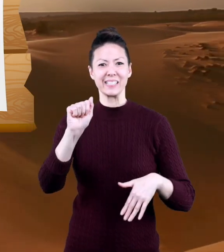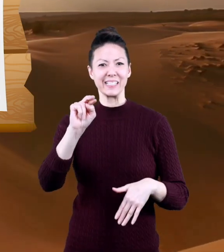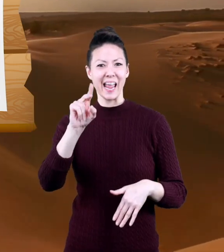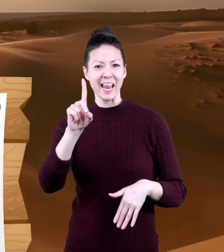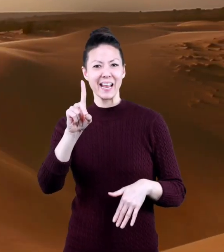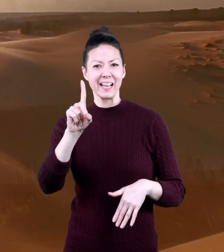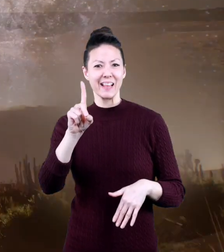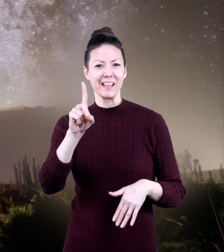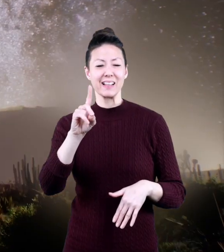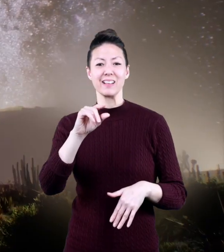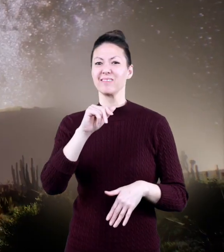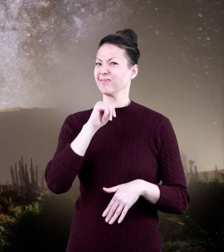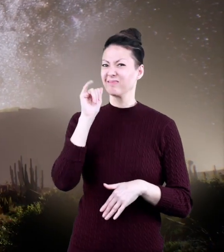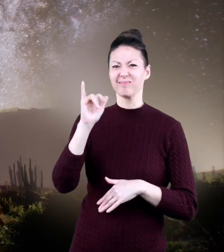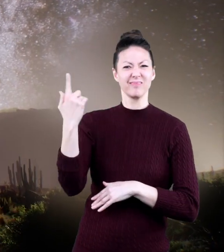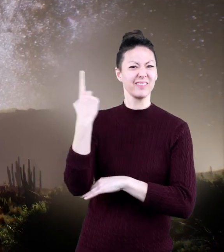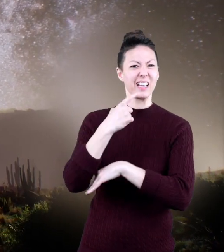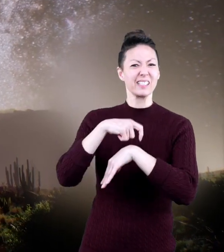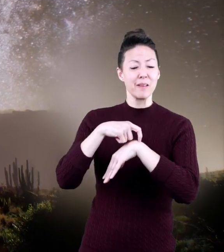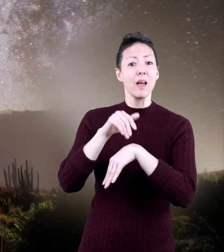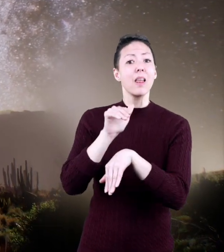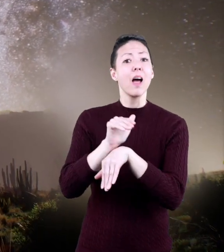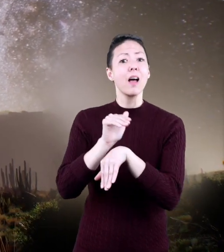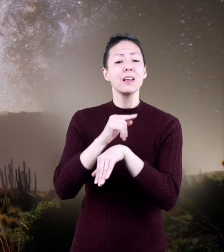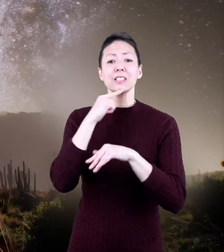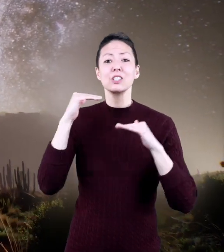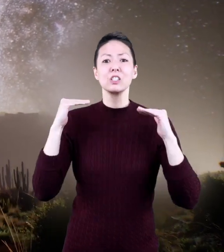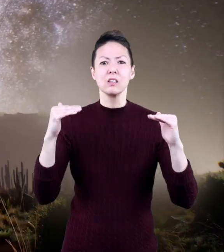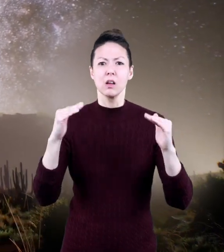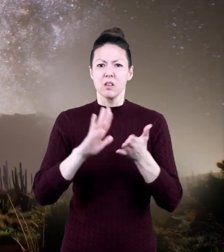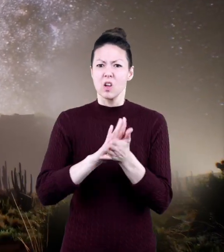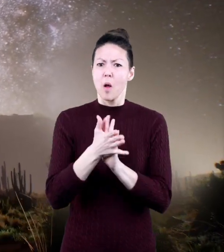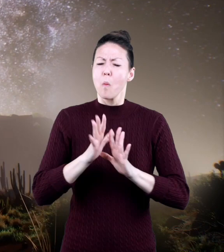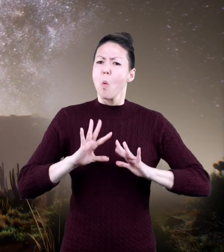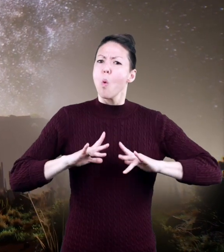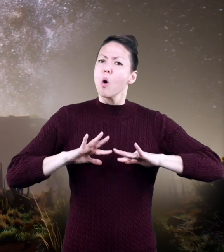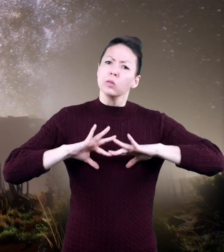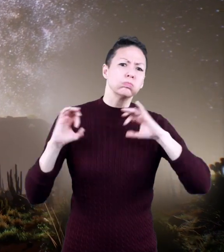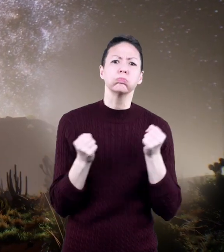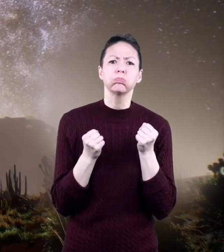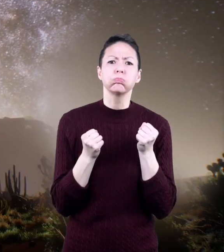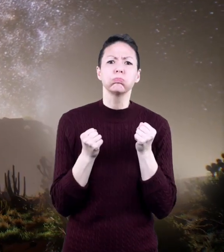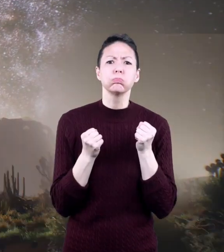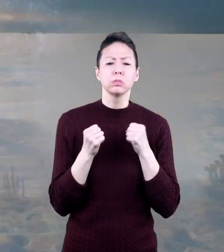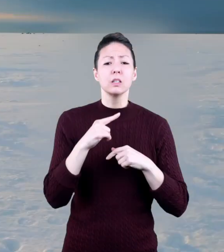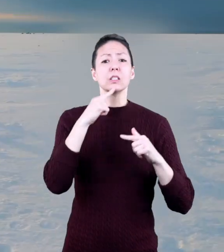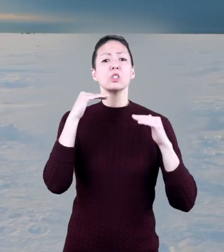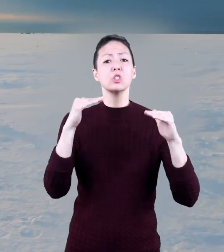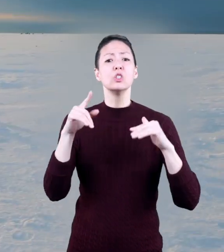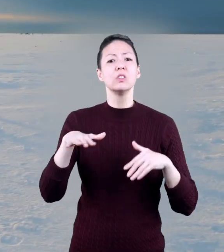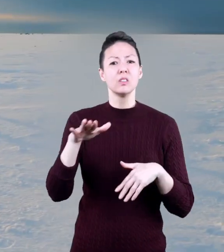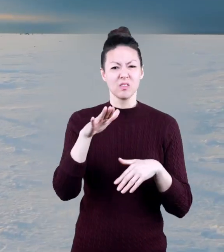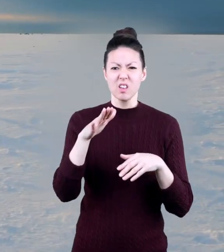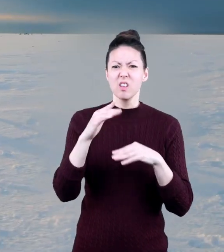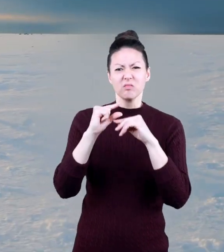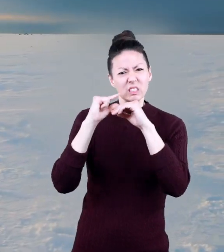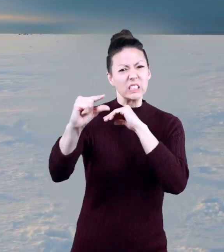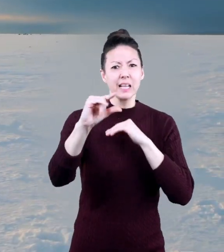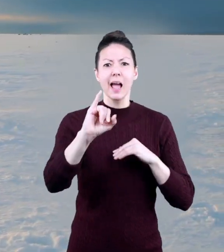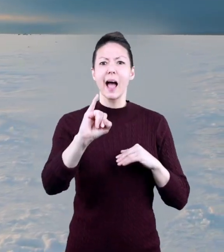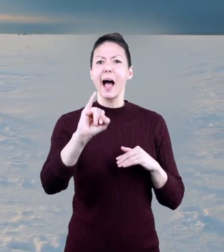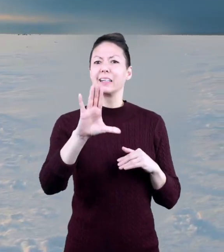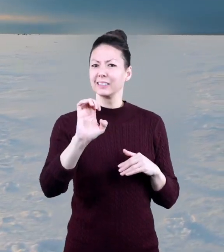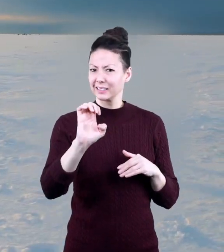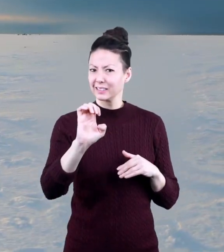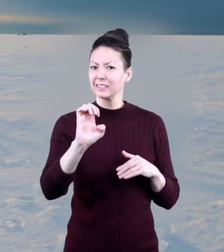sand. Unlike the daytime, nights in the desert can be extremely cold, and some deserts are even